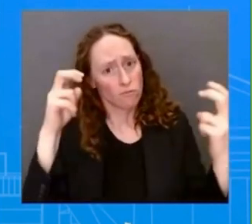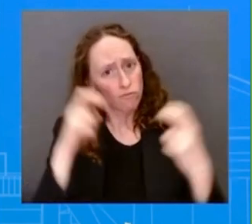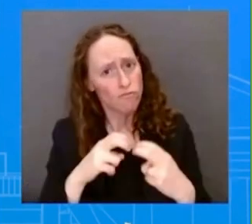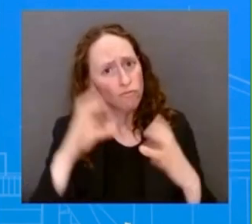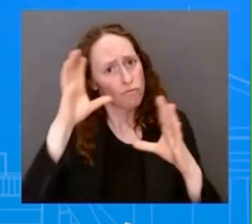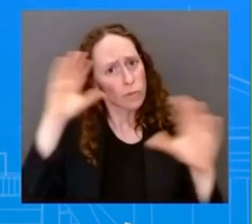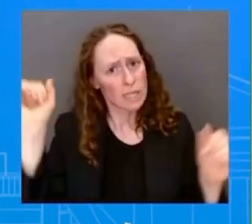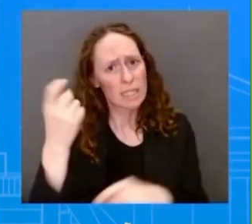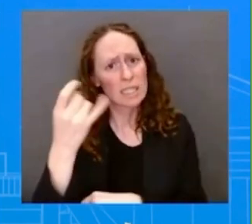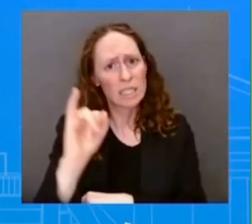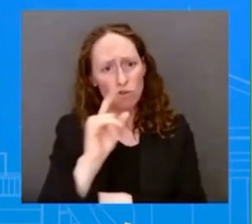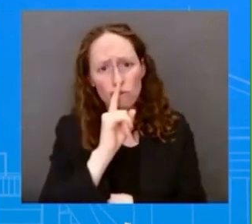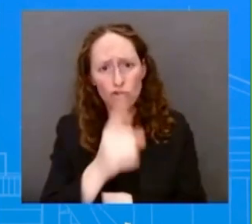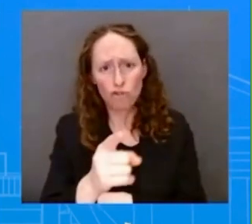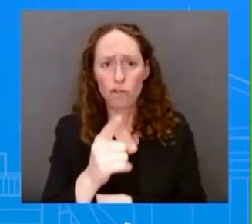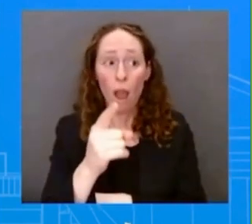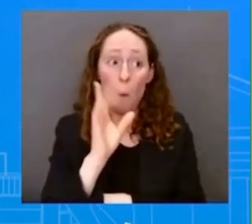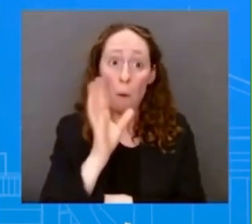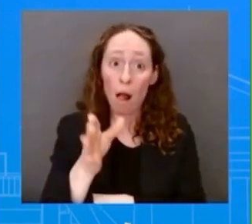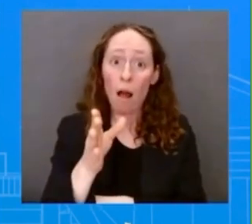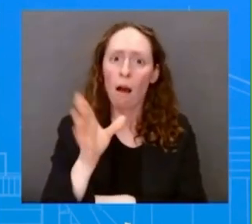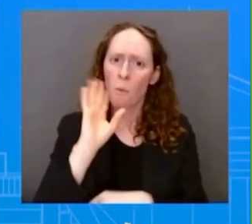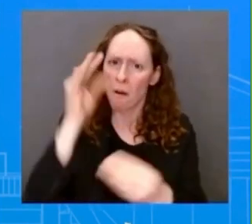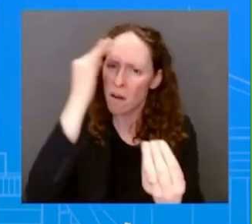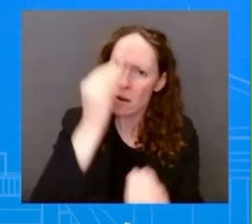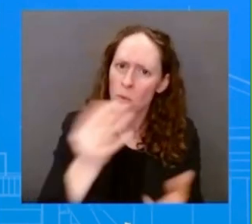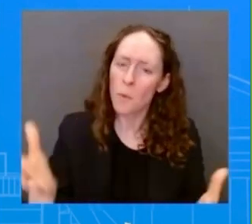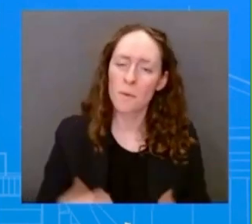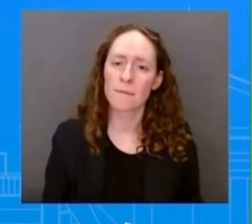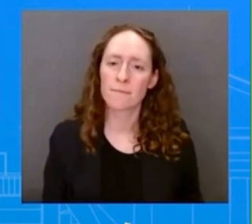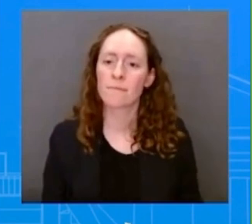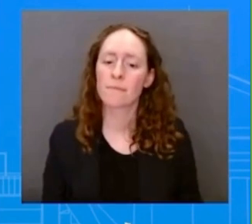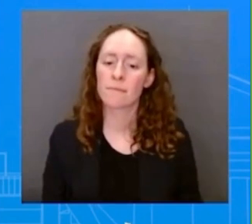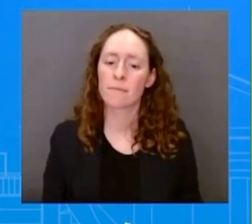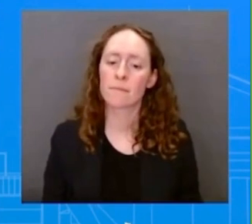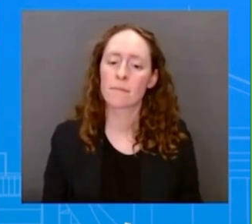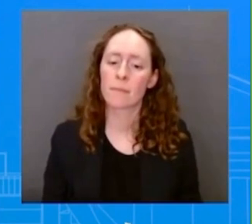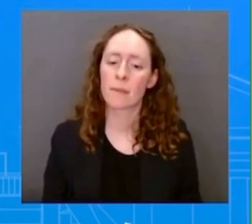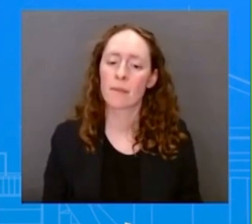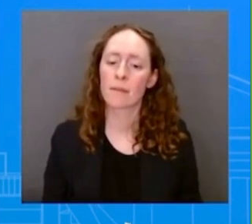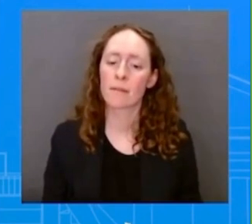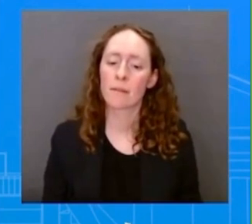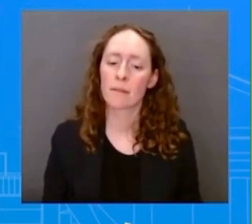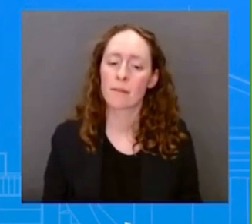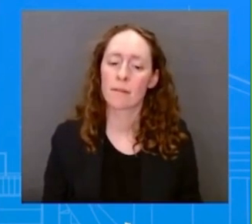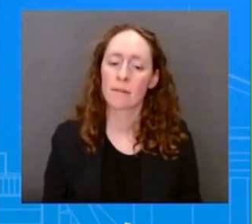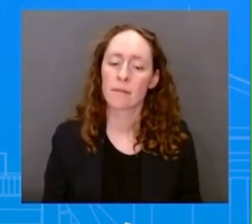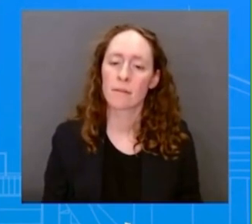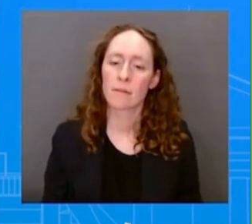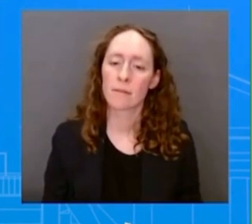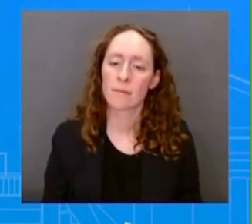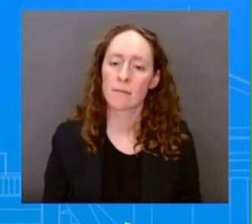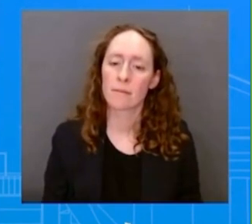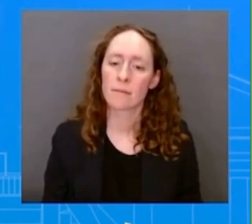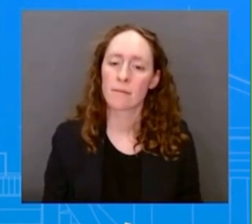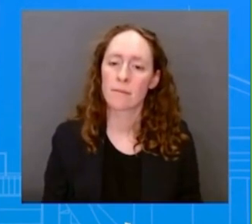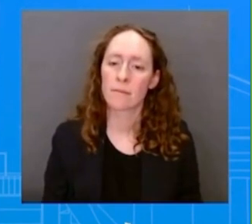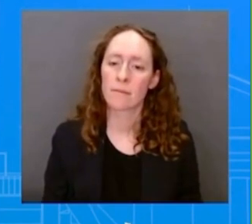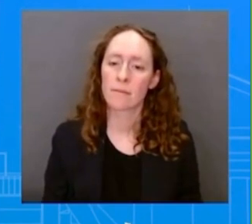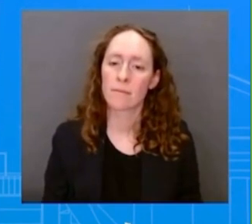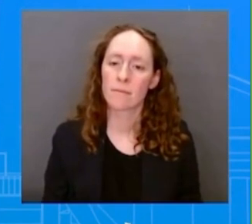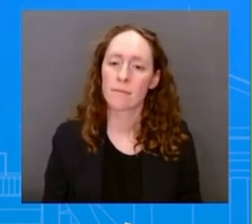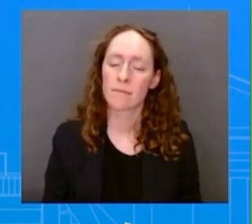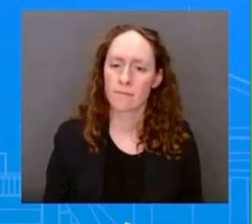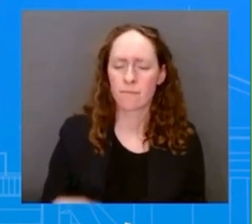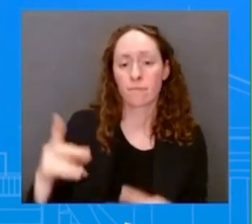Thank you very much, Karine and John. Two questions. One, is the White House ready to sit down with